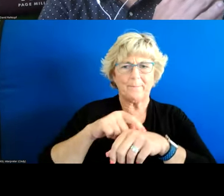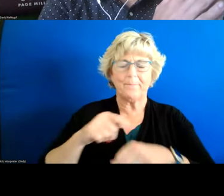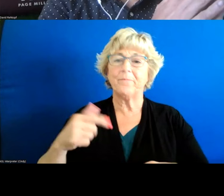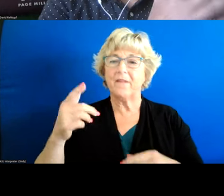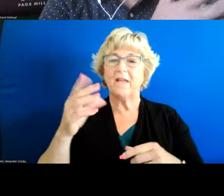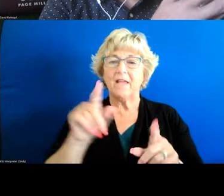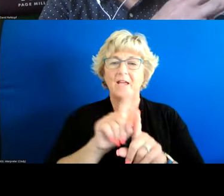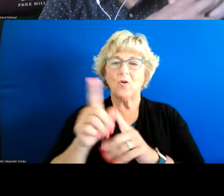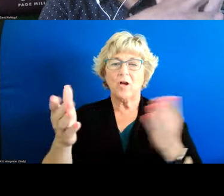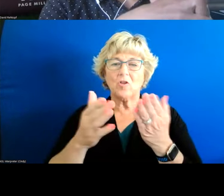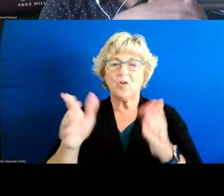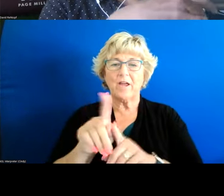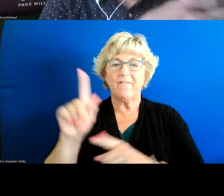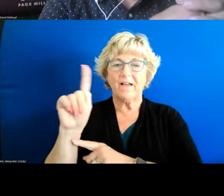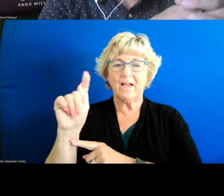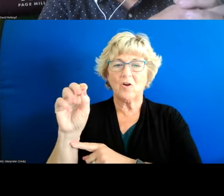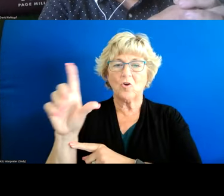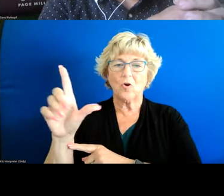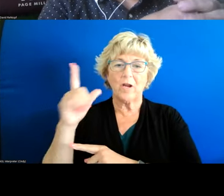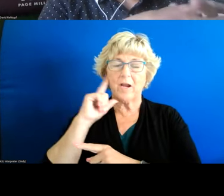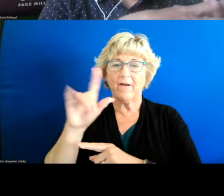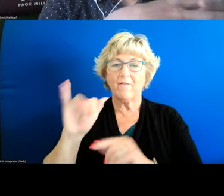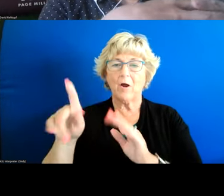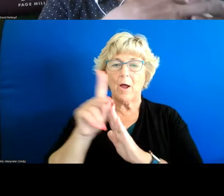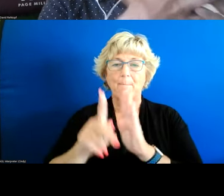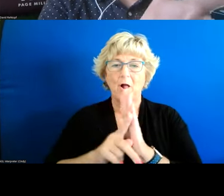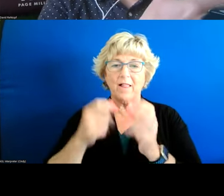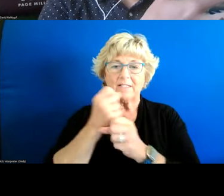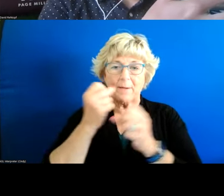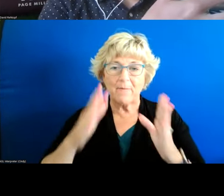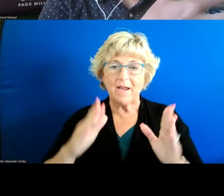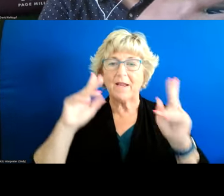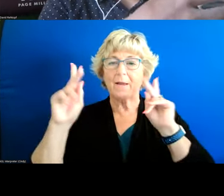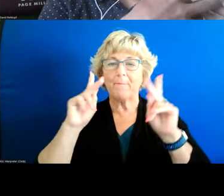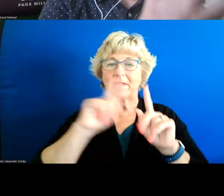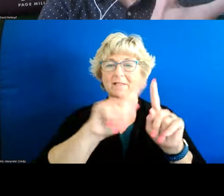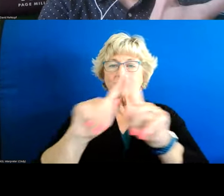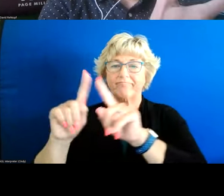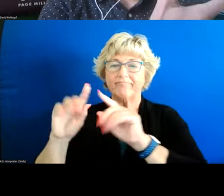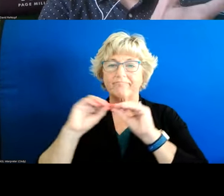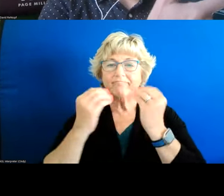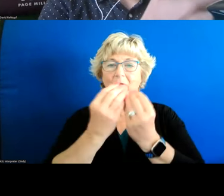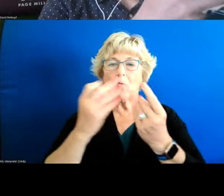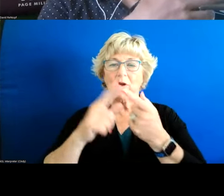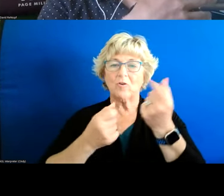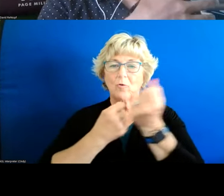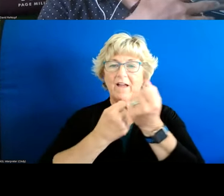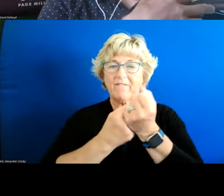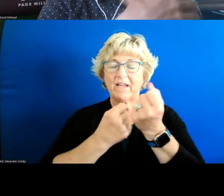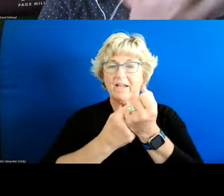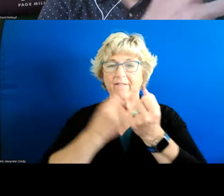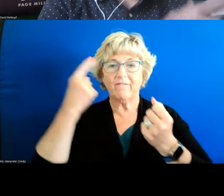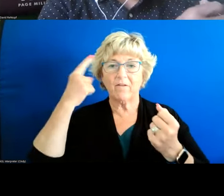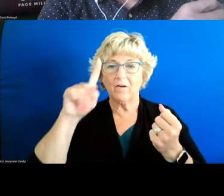serve as a tool for uh policy makers and people in organizations who wanted to advocate for uh